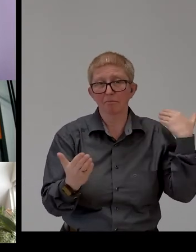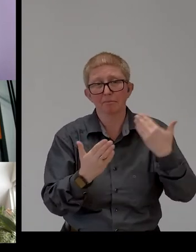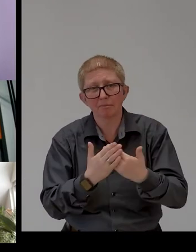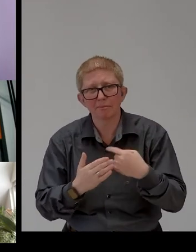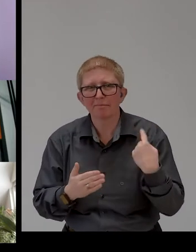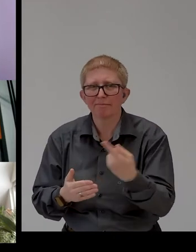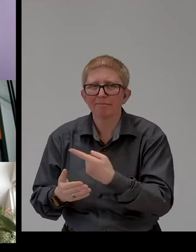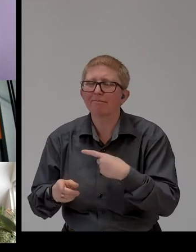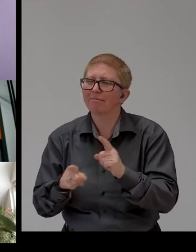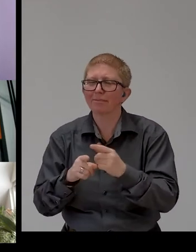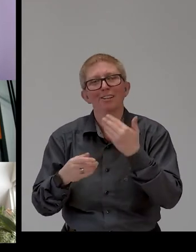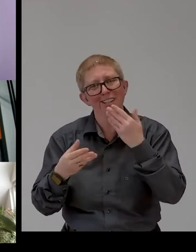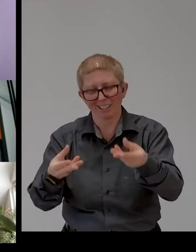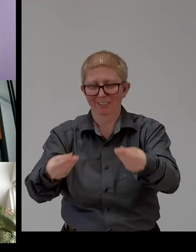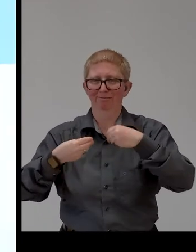so much.